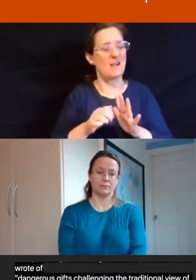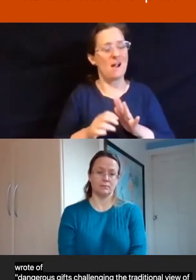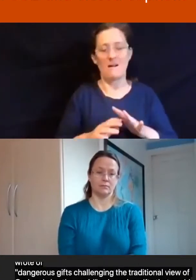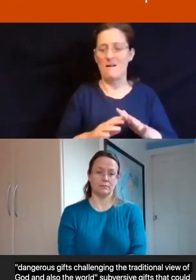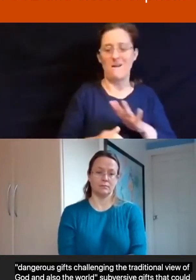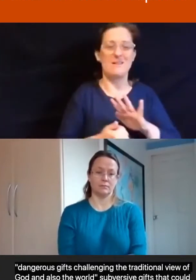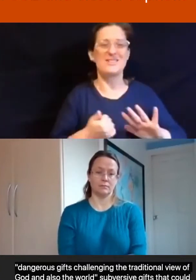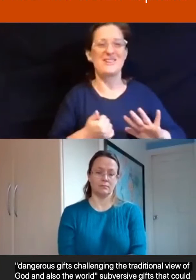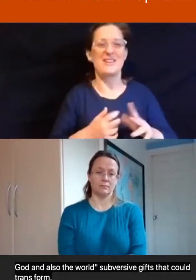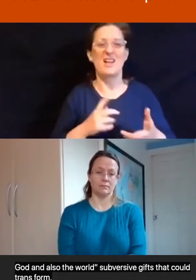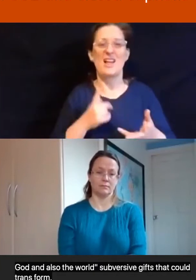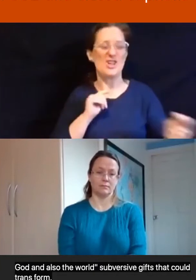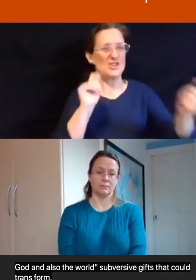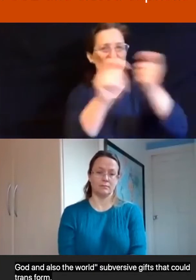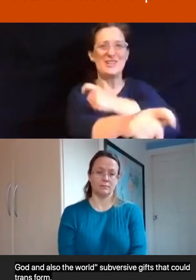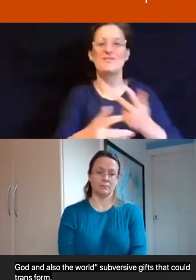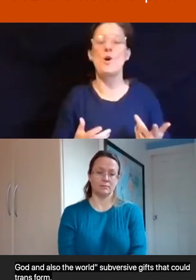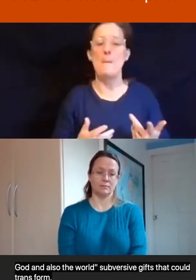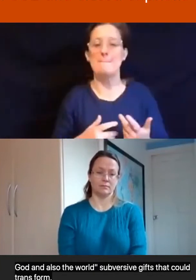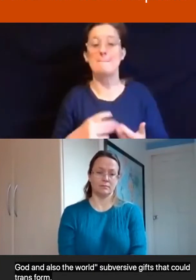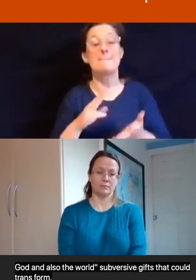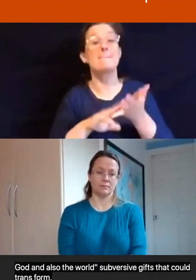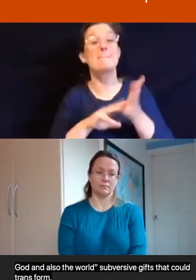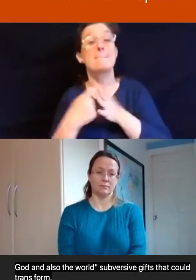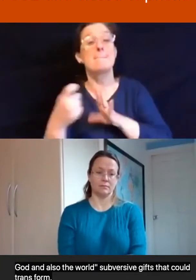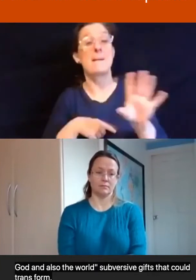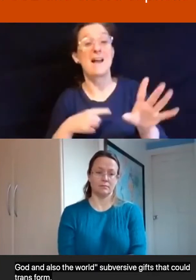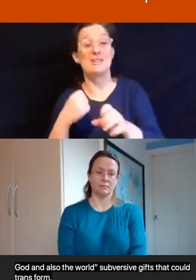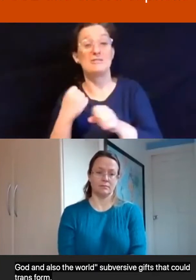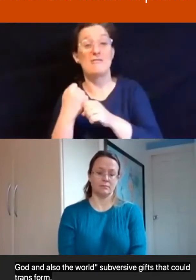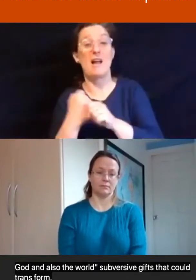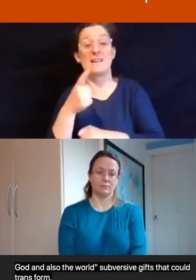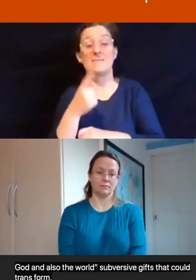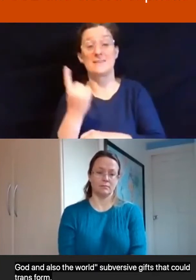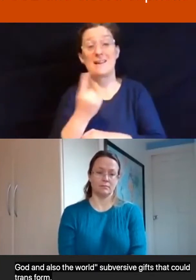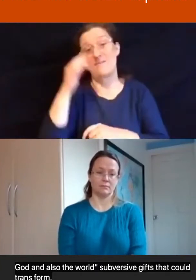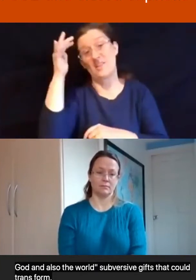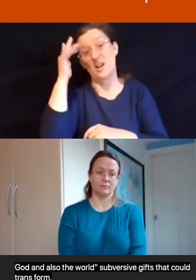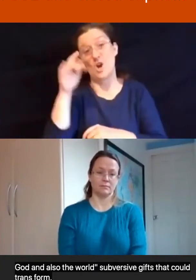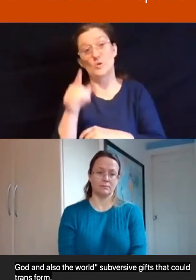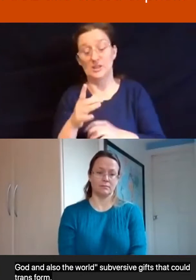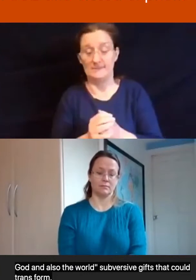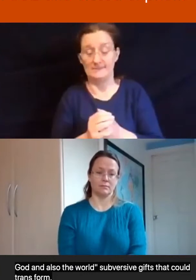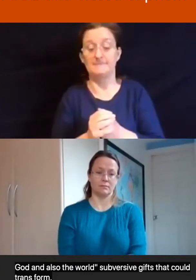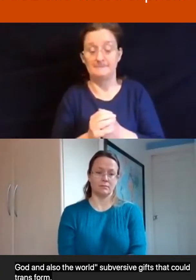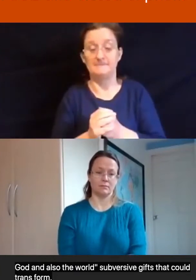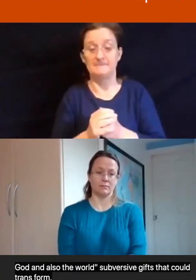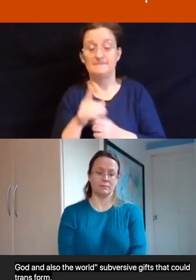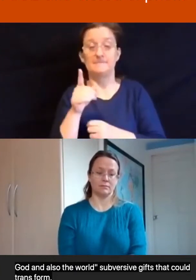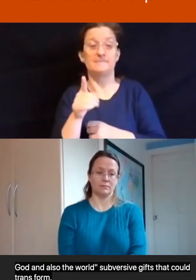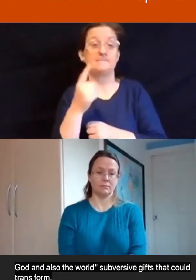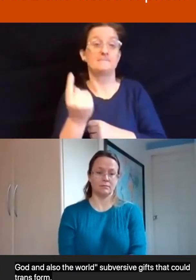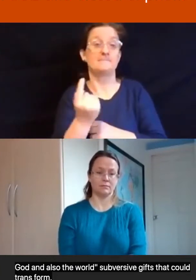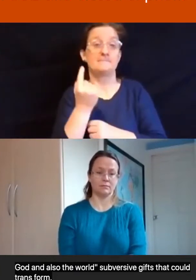One of the facilitators was Mary Gray, the Roman Catholic theologian. She was there helping to facilitate,